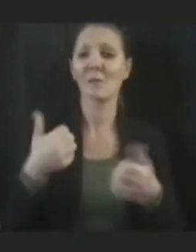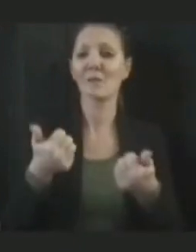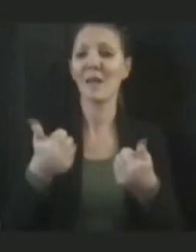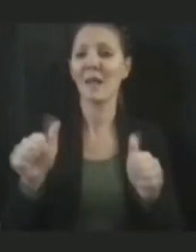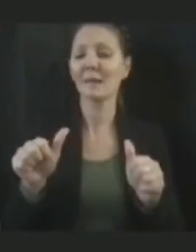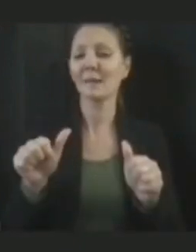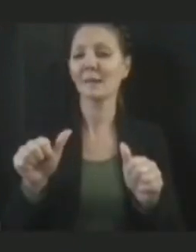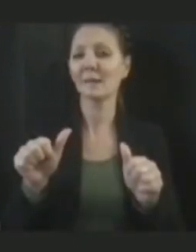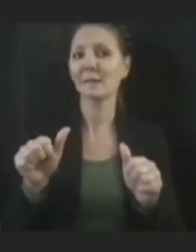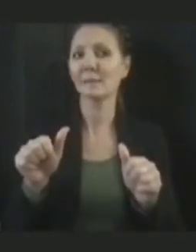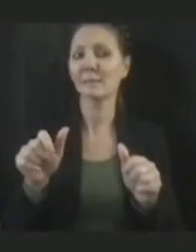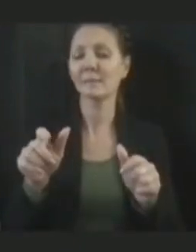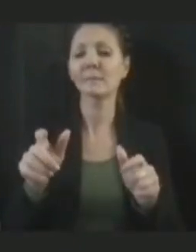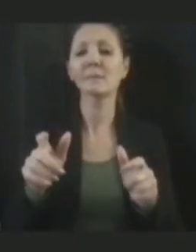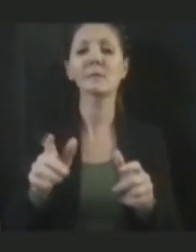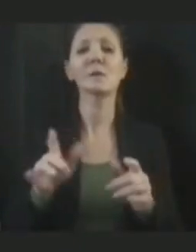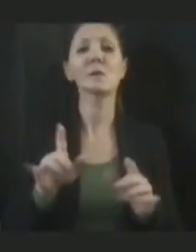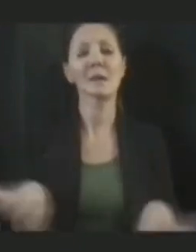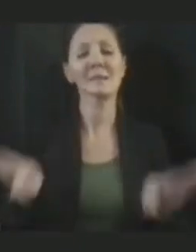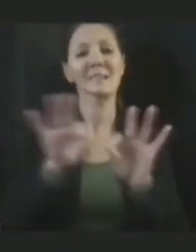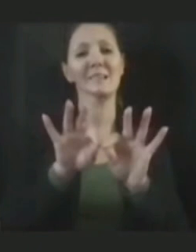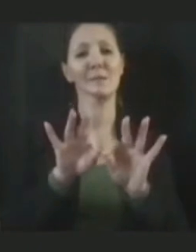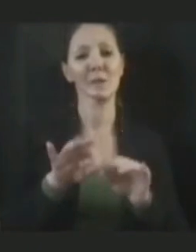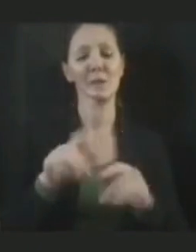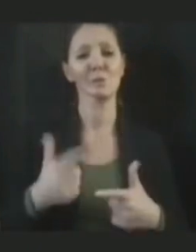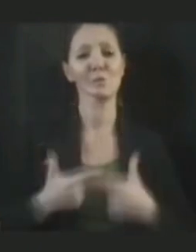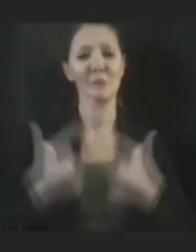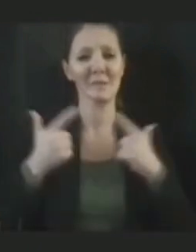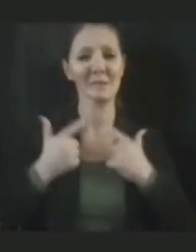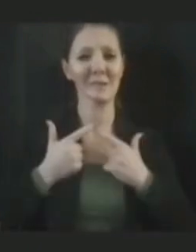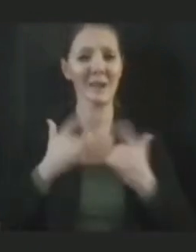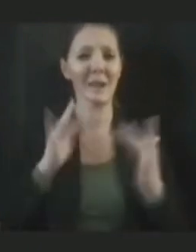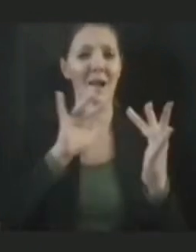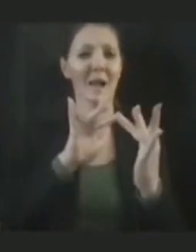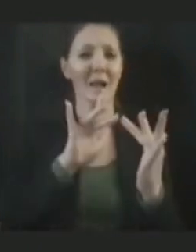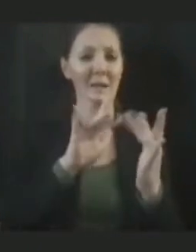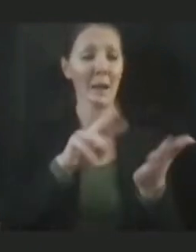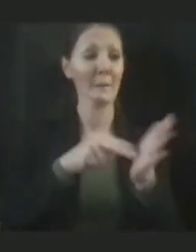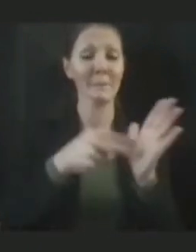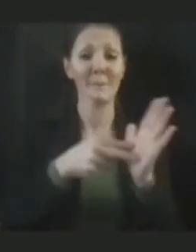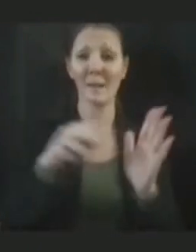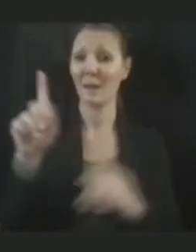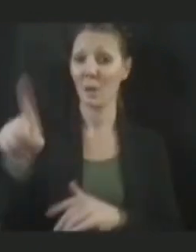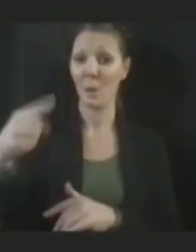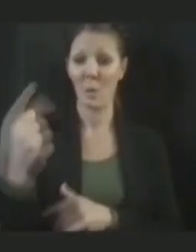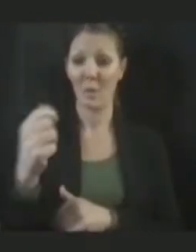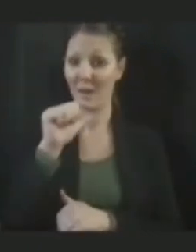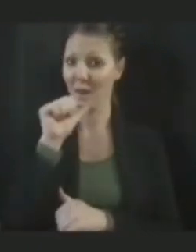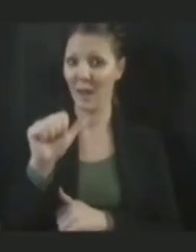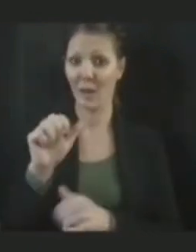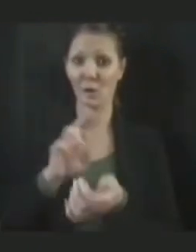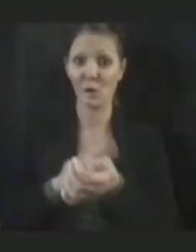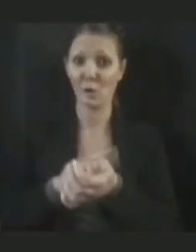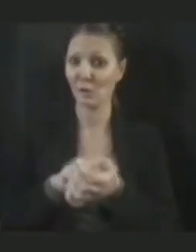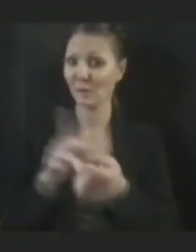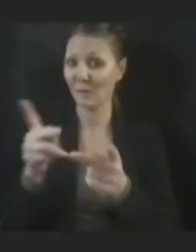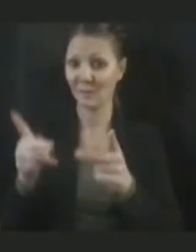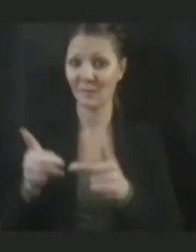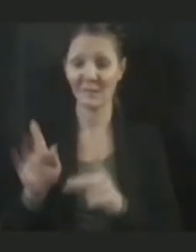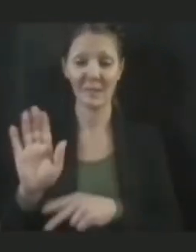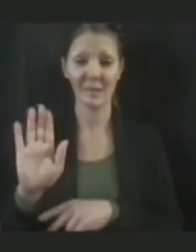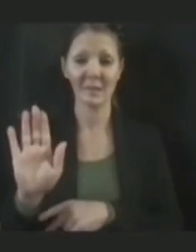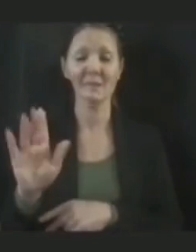contact. So that includes not only our nursing facilities, but also